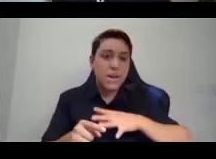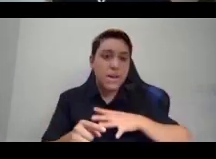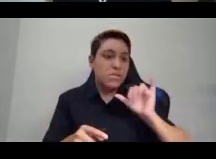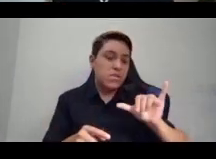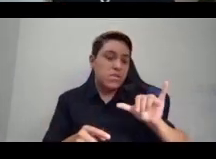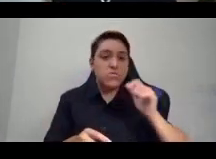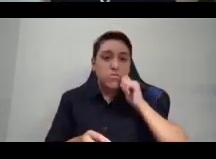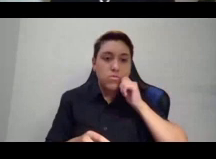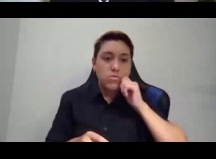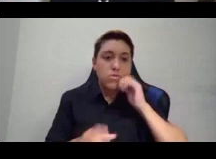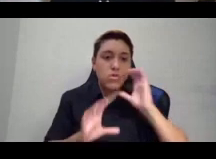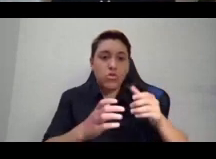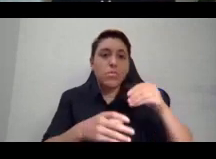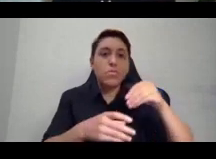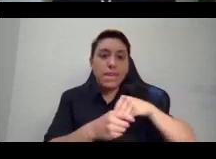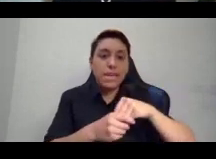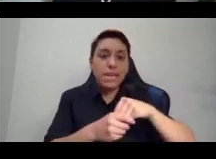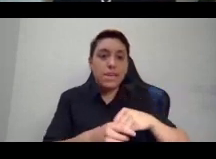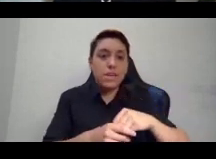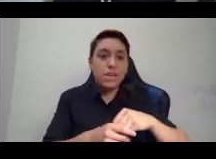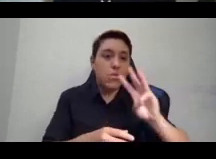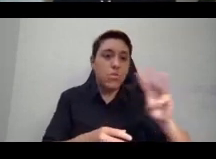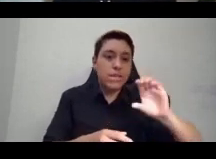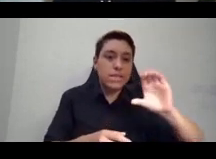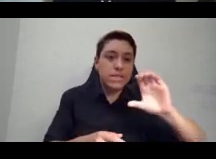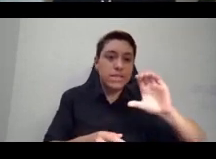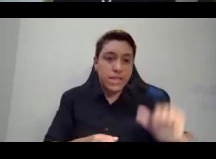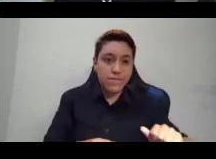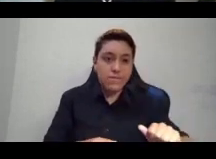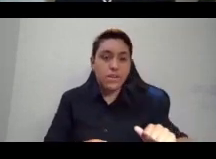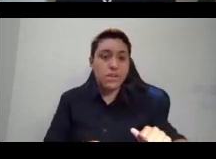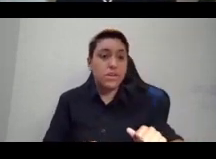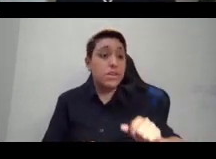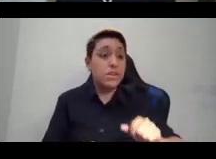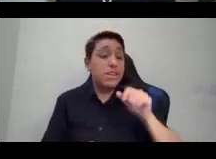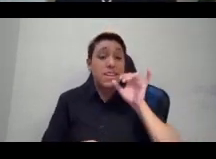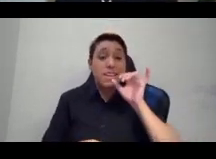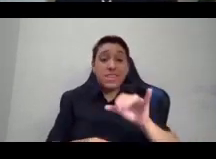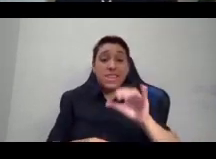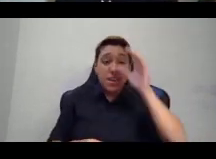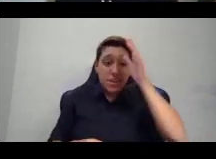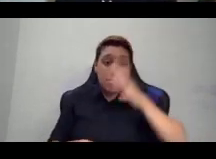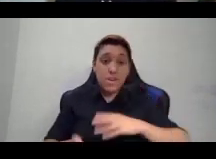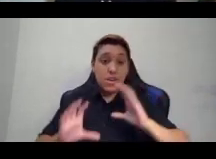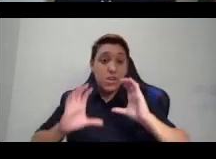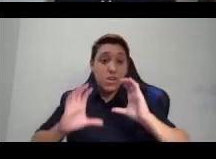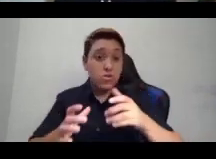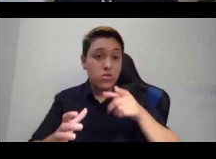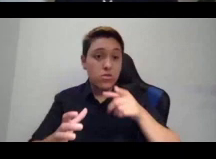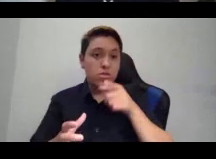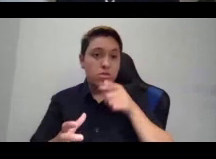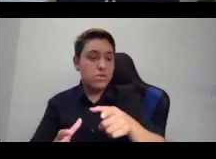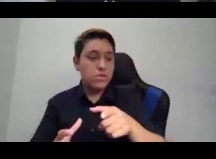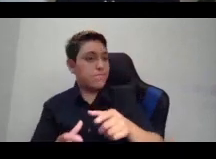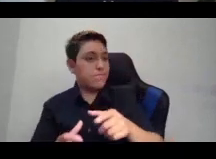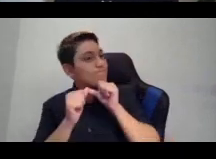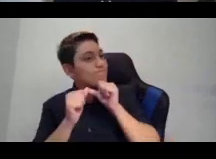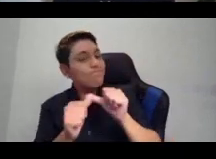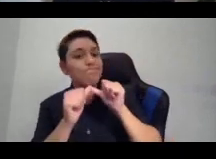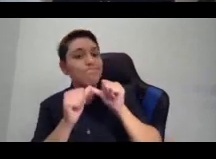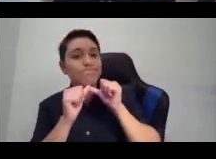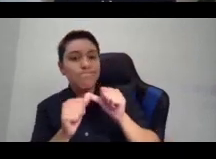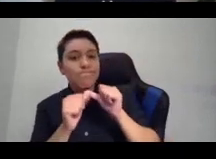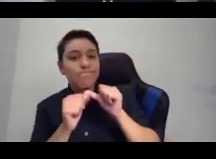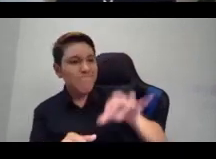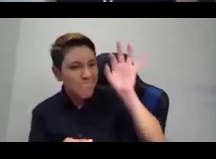Nigeria, would constantly tell her that the feminism that she was espousing or the ideas of women's